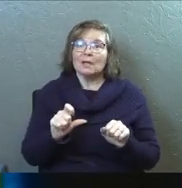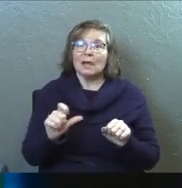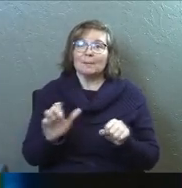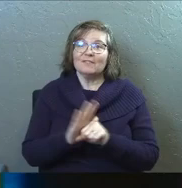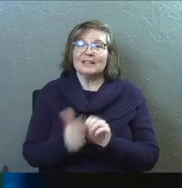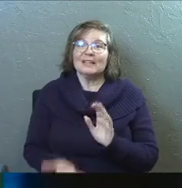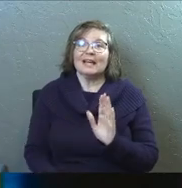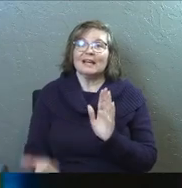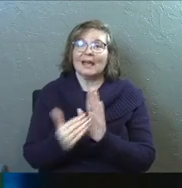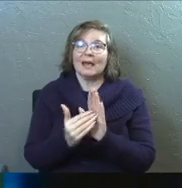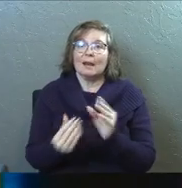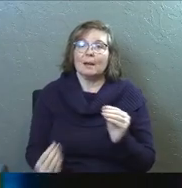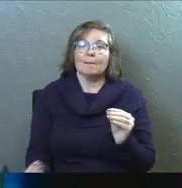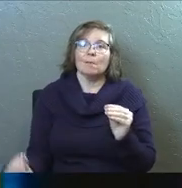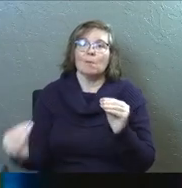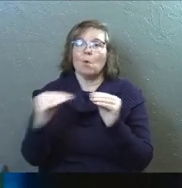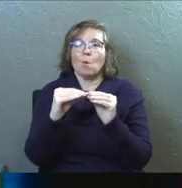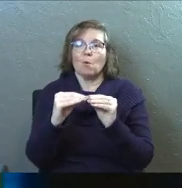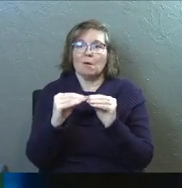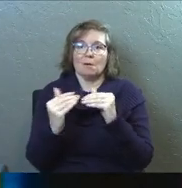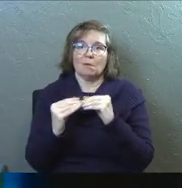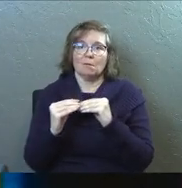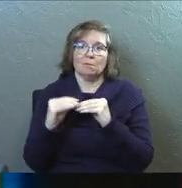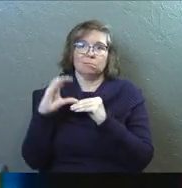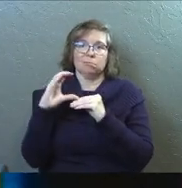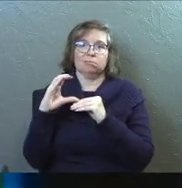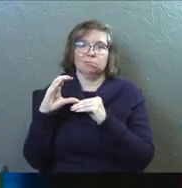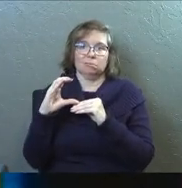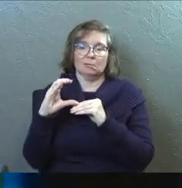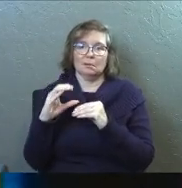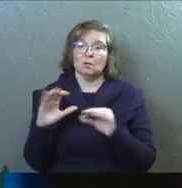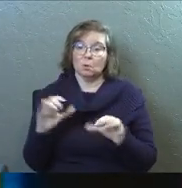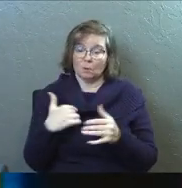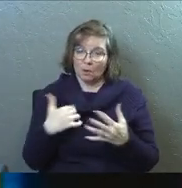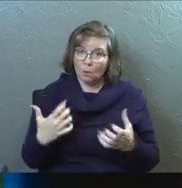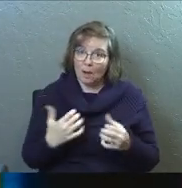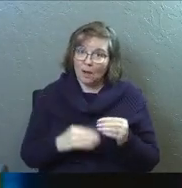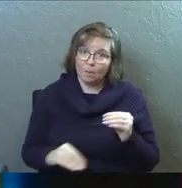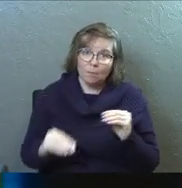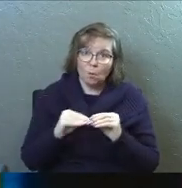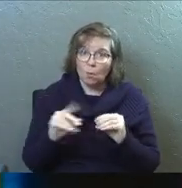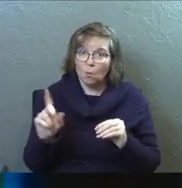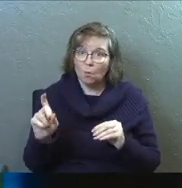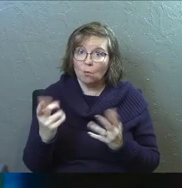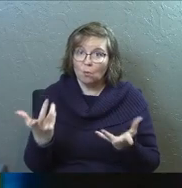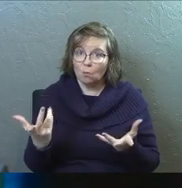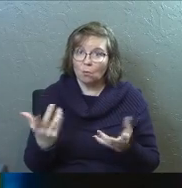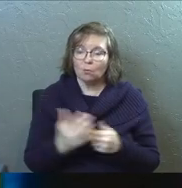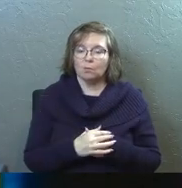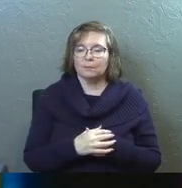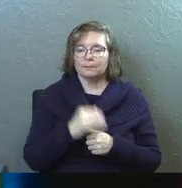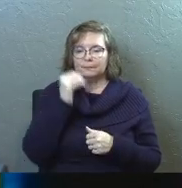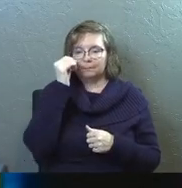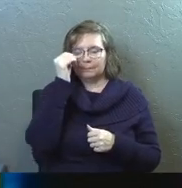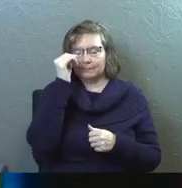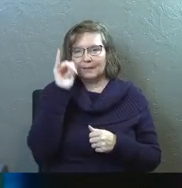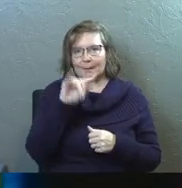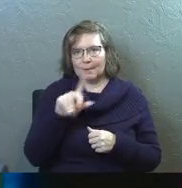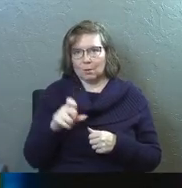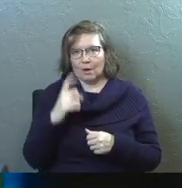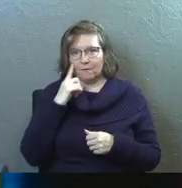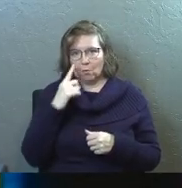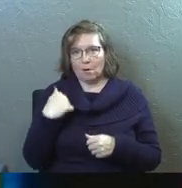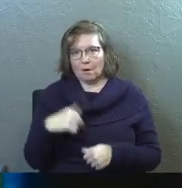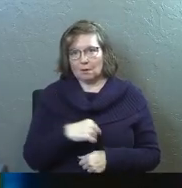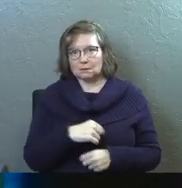filled again. You can be filled more. So do we want more? That's my question